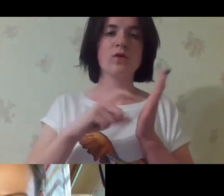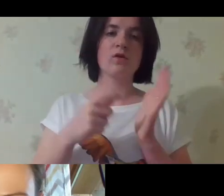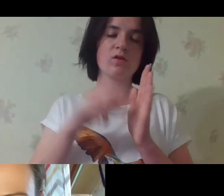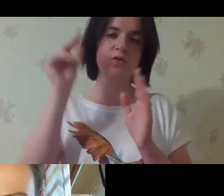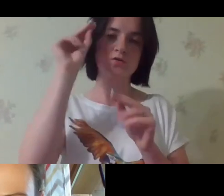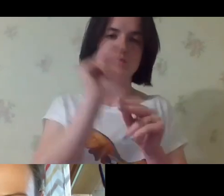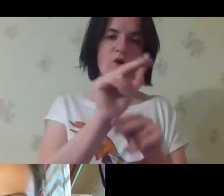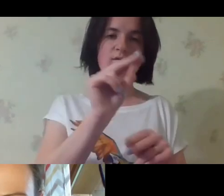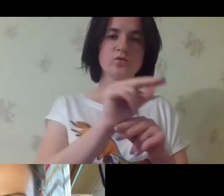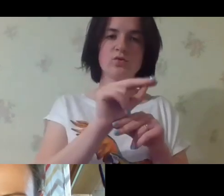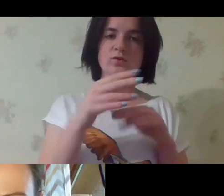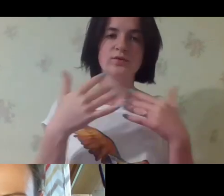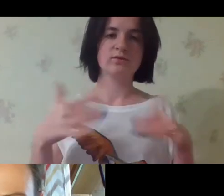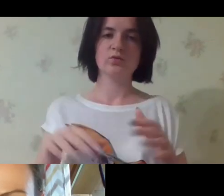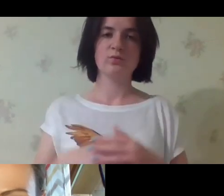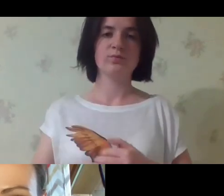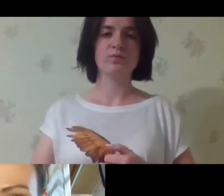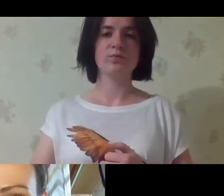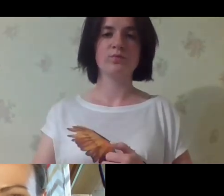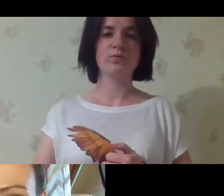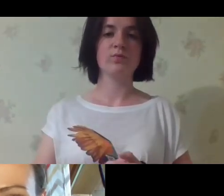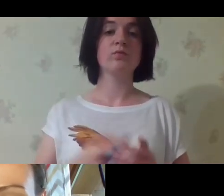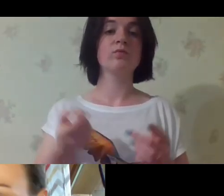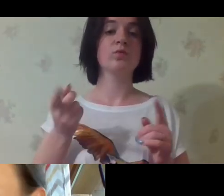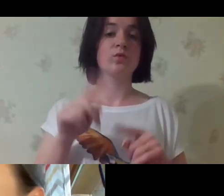Only primary school, fourth grade.